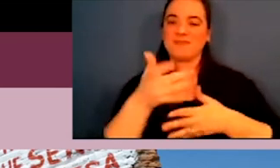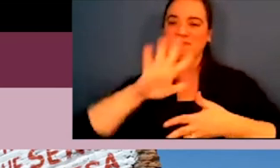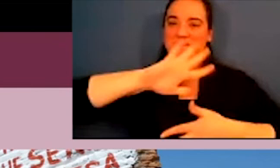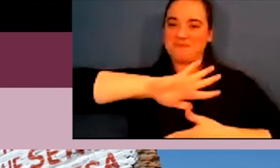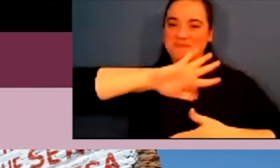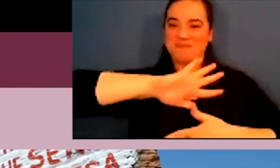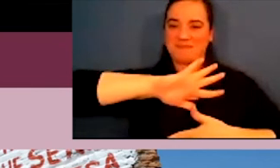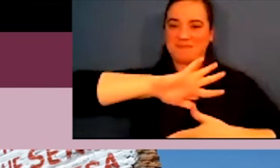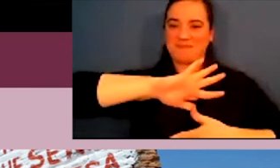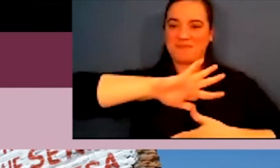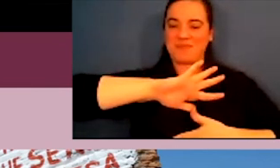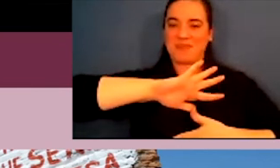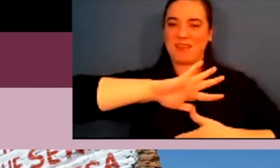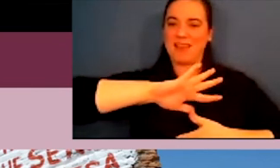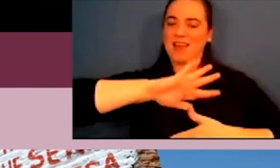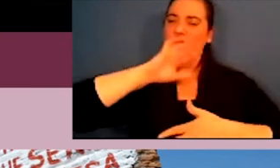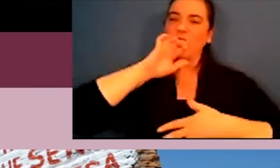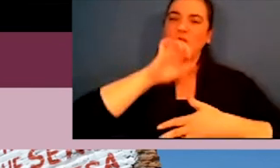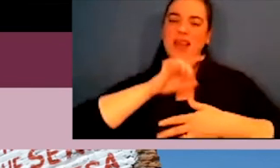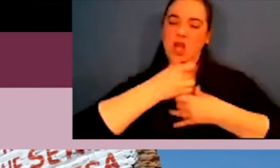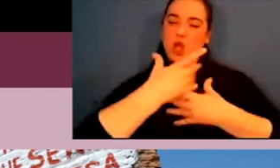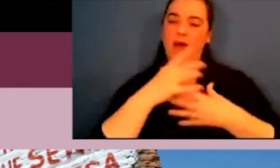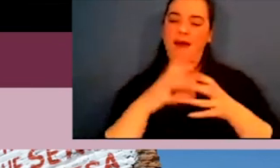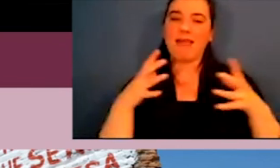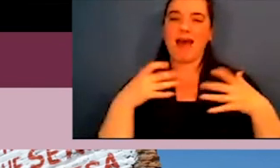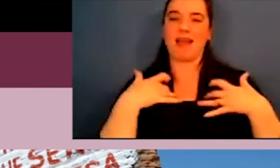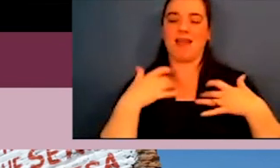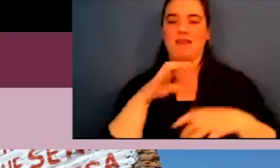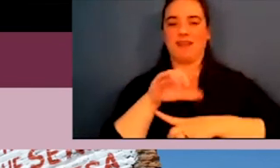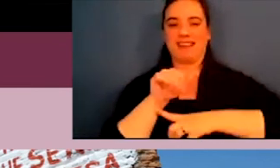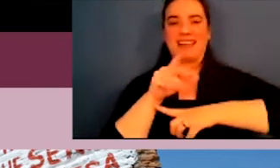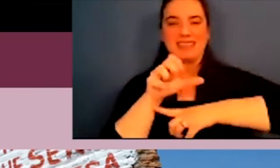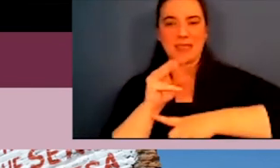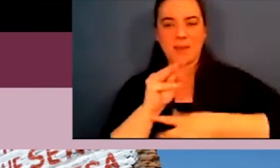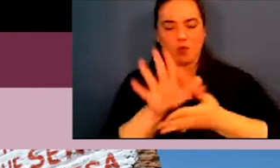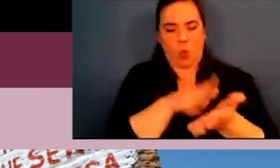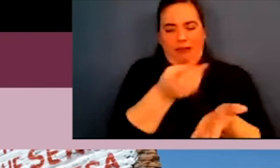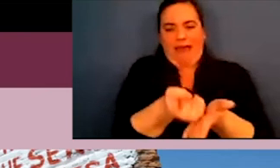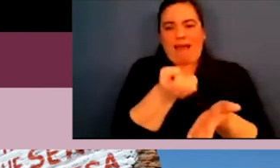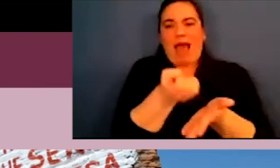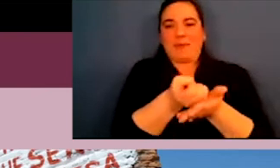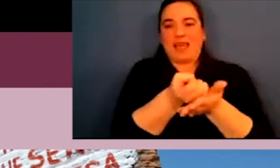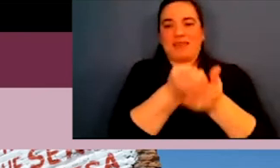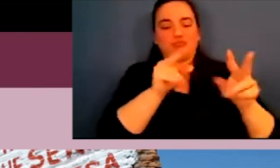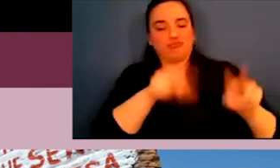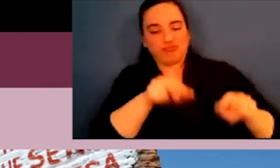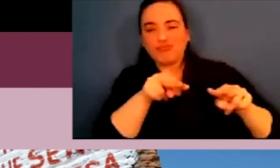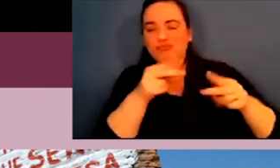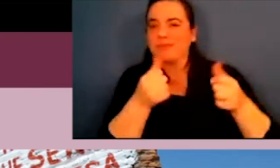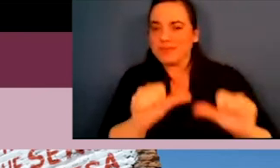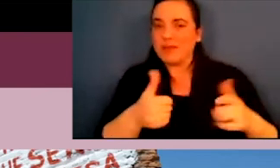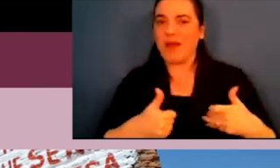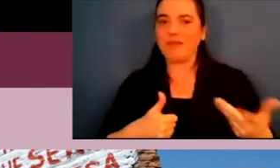really prevailed in Latin America. So that, that has led to a lot of classism that still exists,